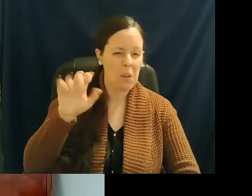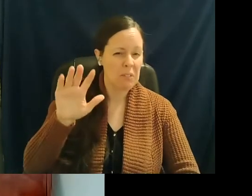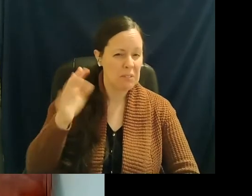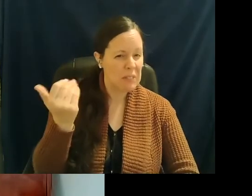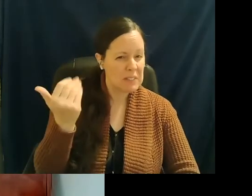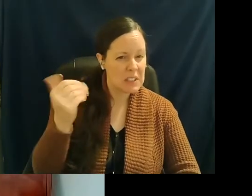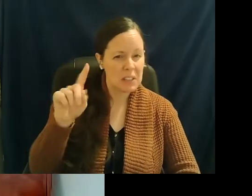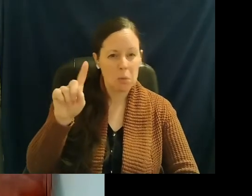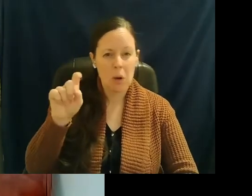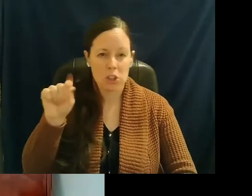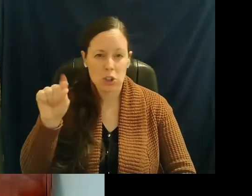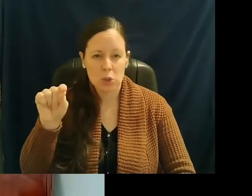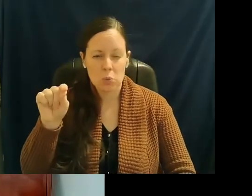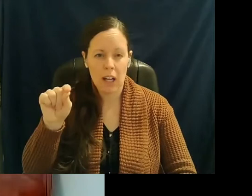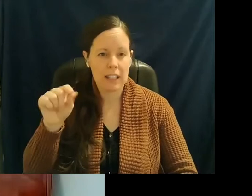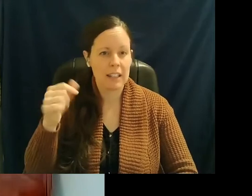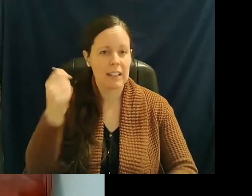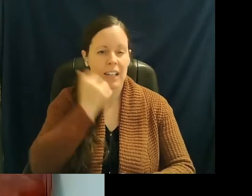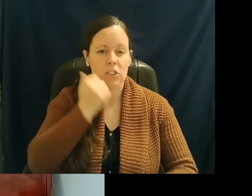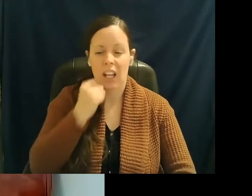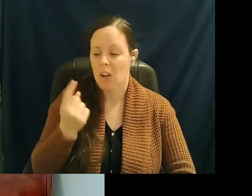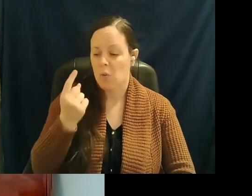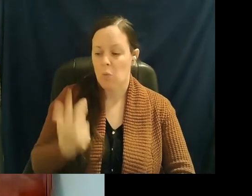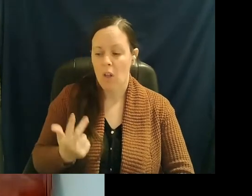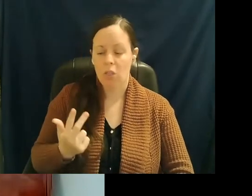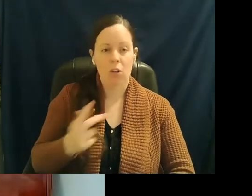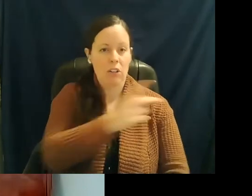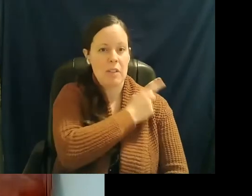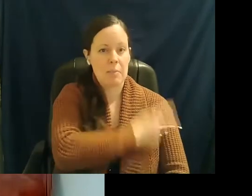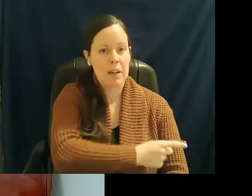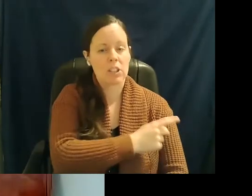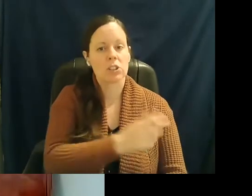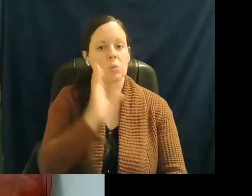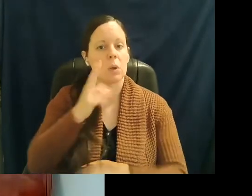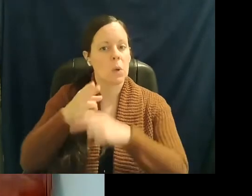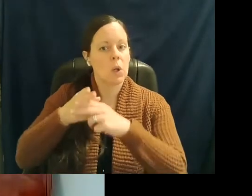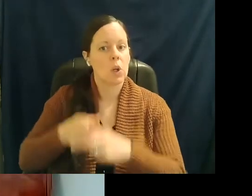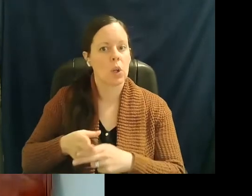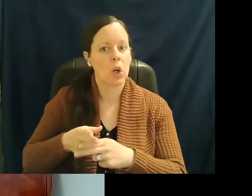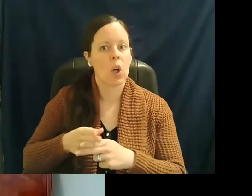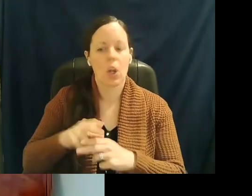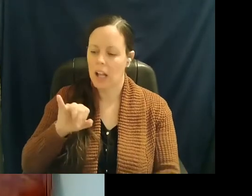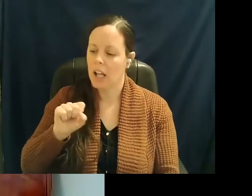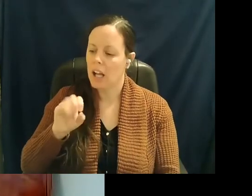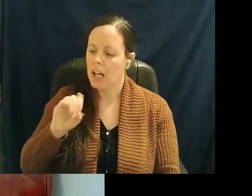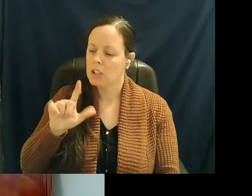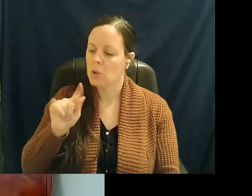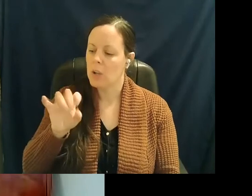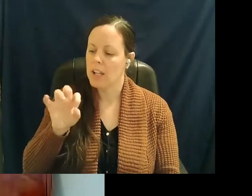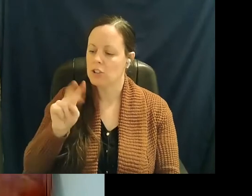I'm going to say that a third of those patients that we're responding to are what we would term as isolation alert patients.